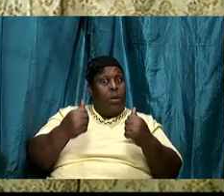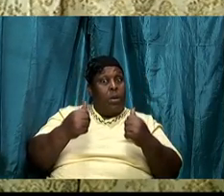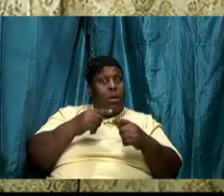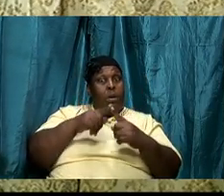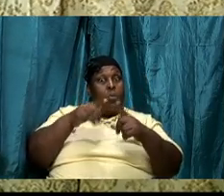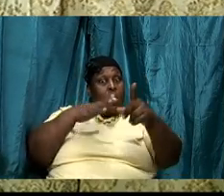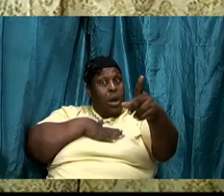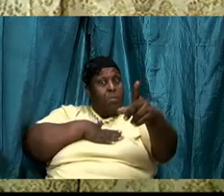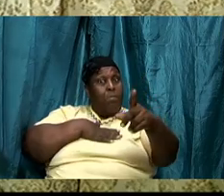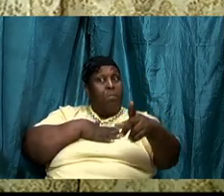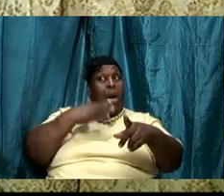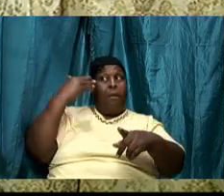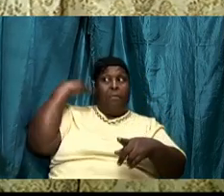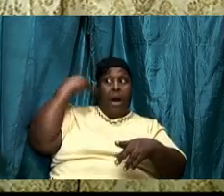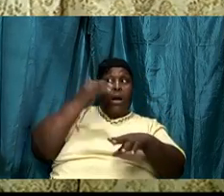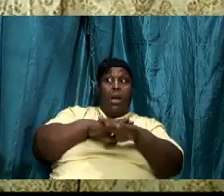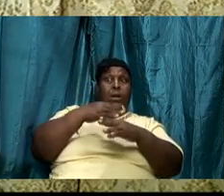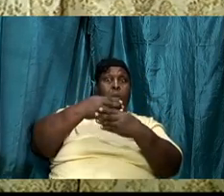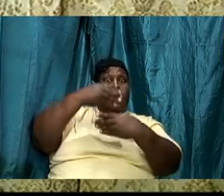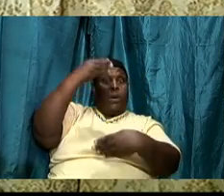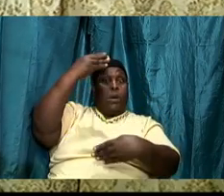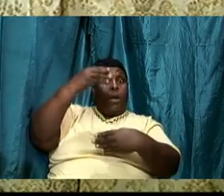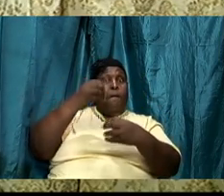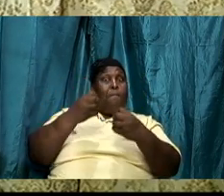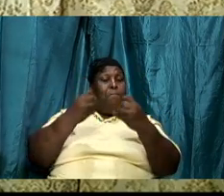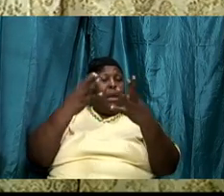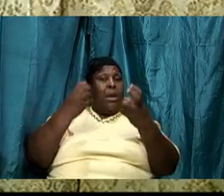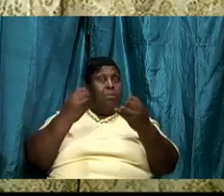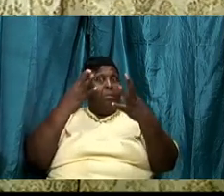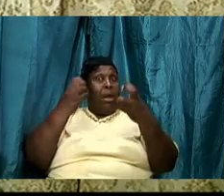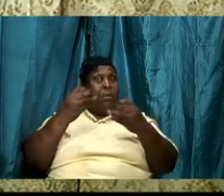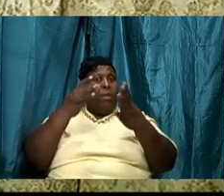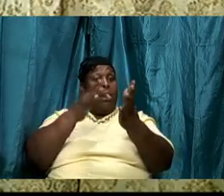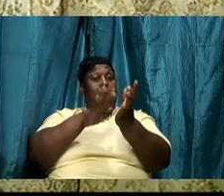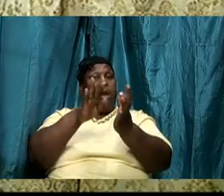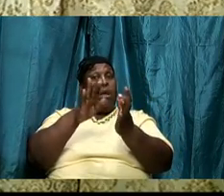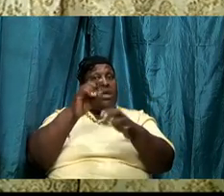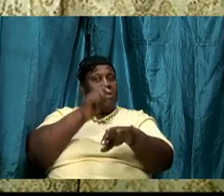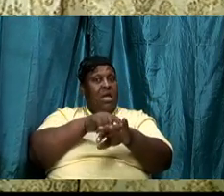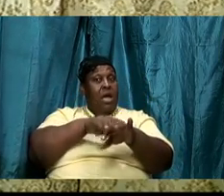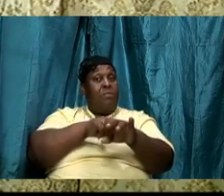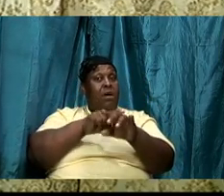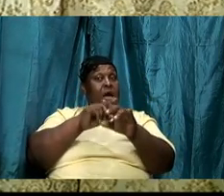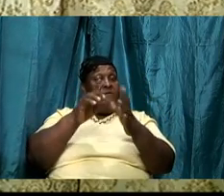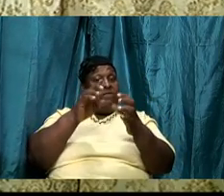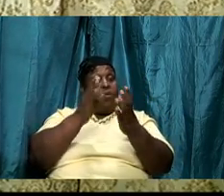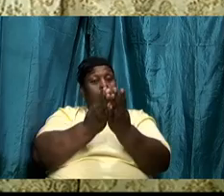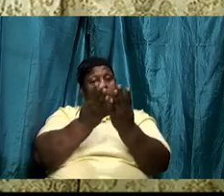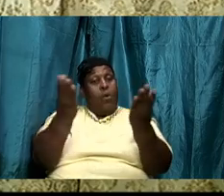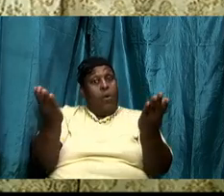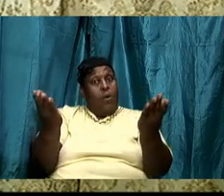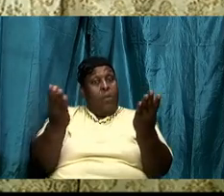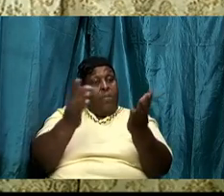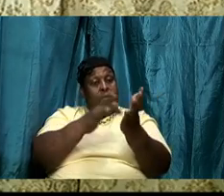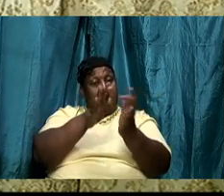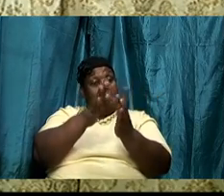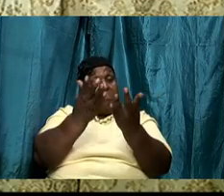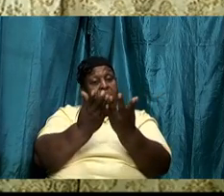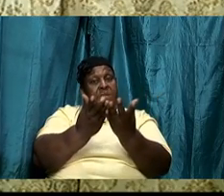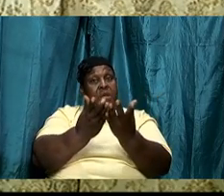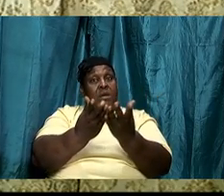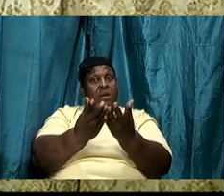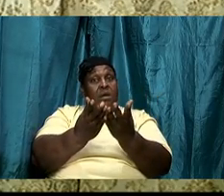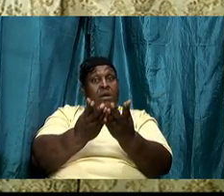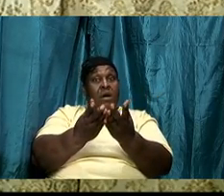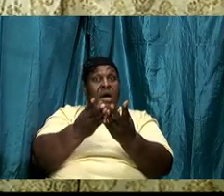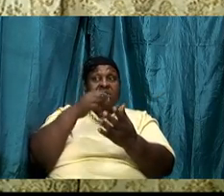was against the wall and many occasions I had to go to this book and I had to touch base with God and I had to talk to